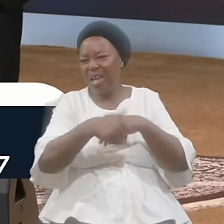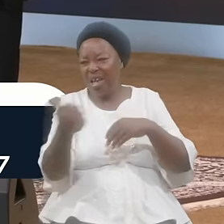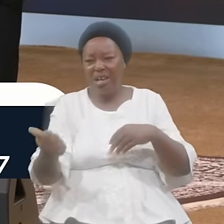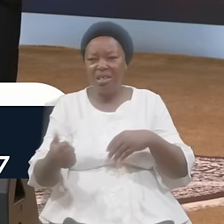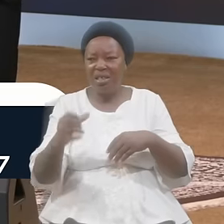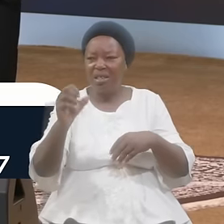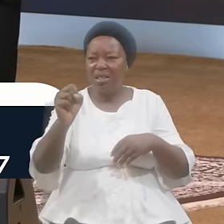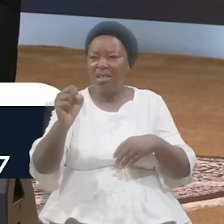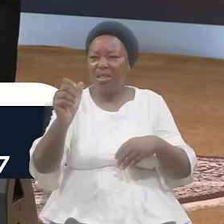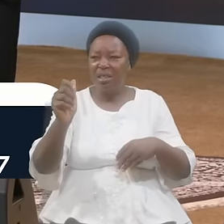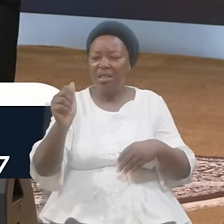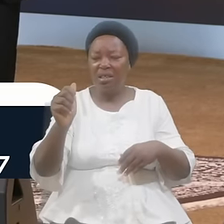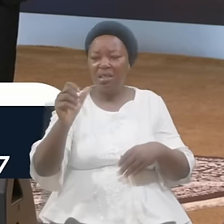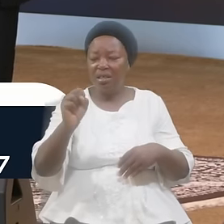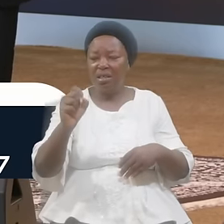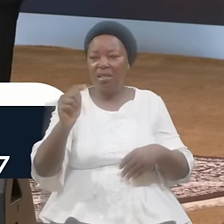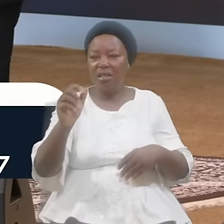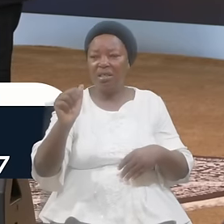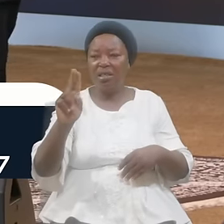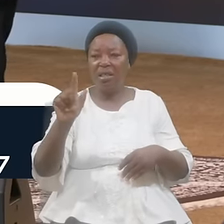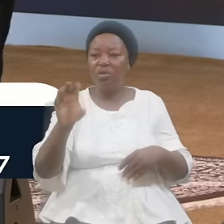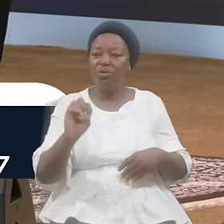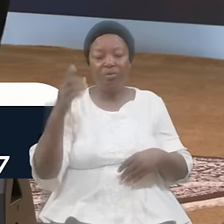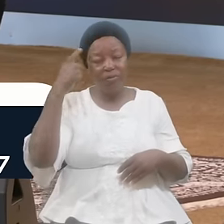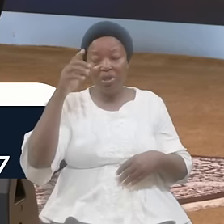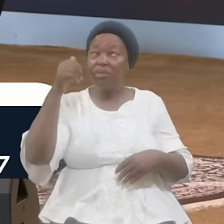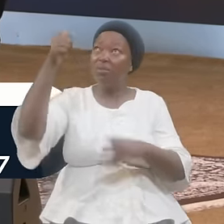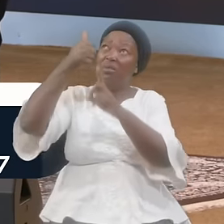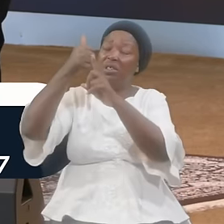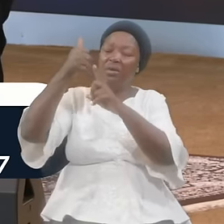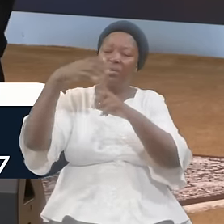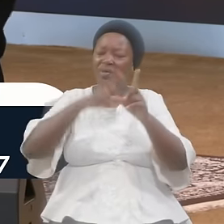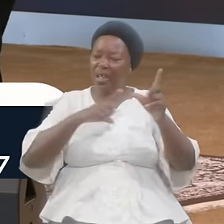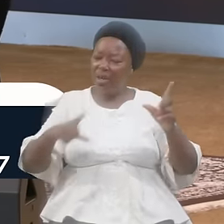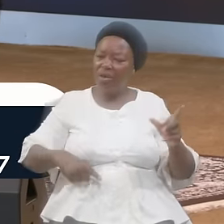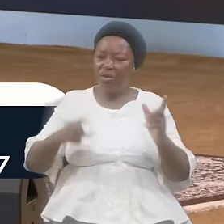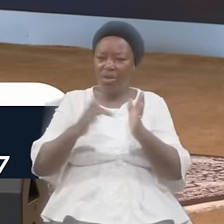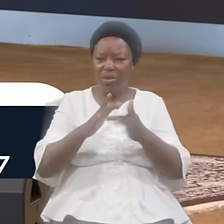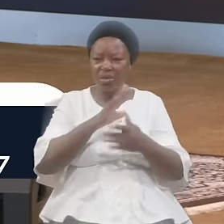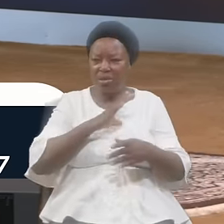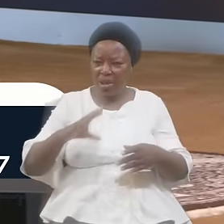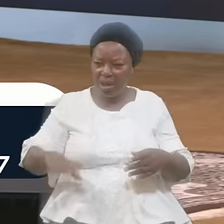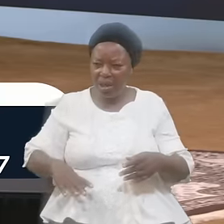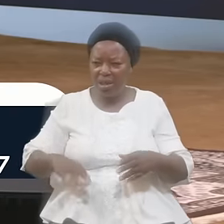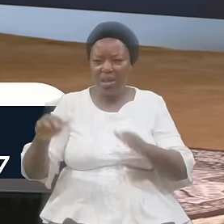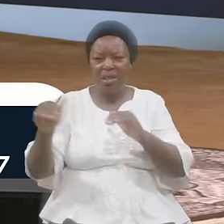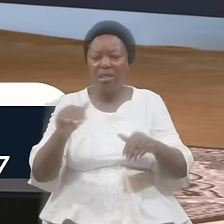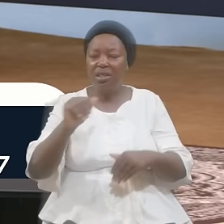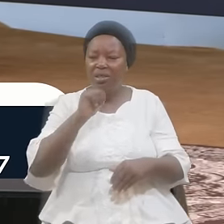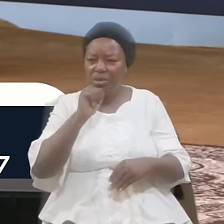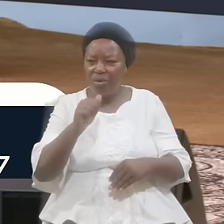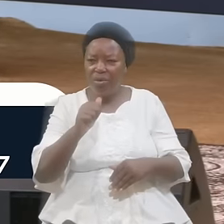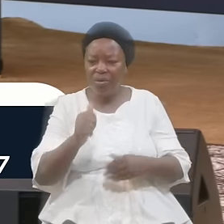For Himself The Lord Jesus Christ Did Not